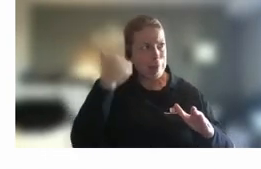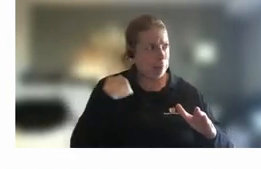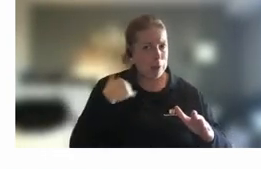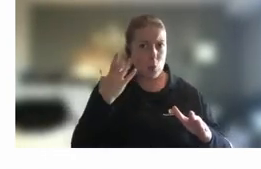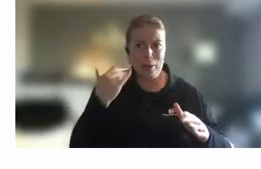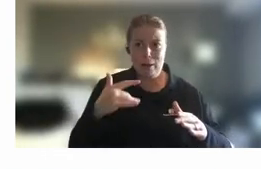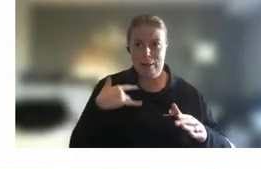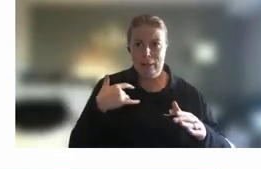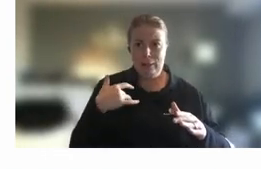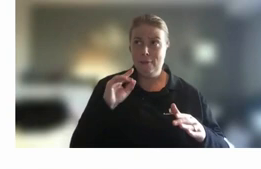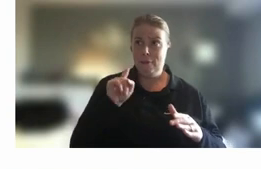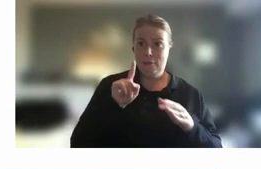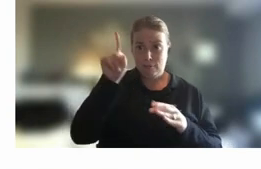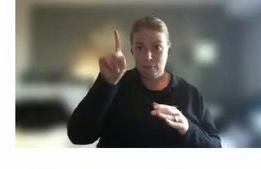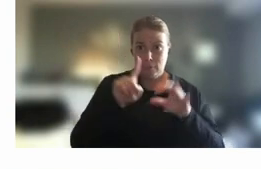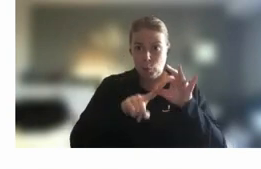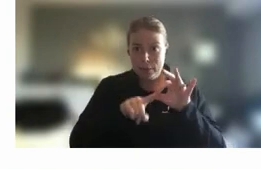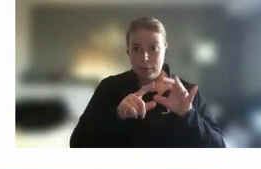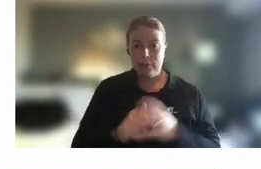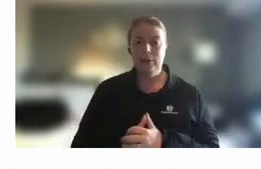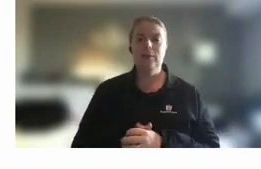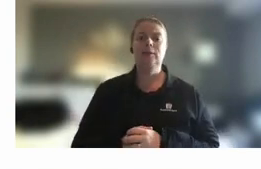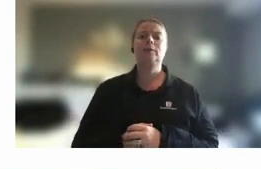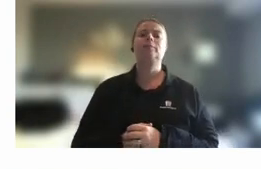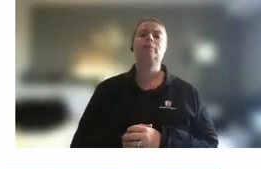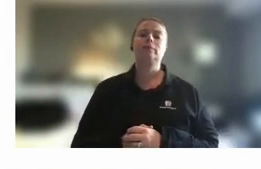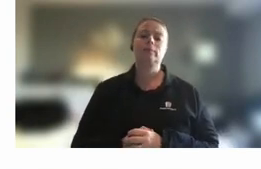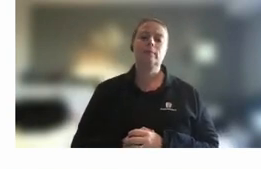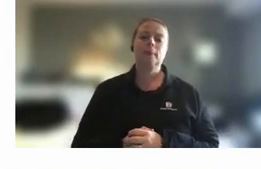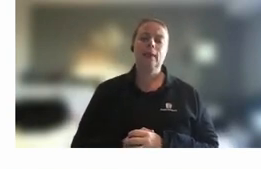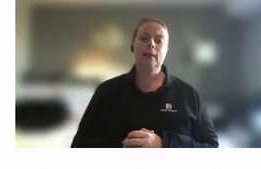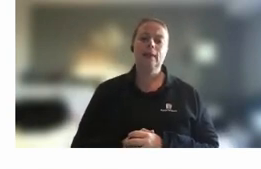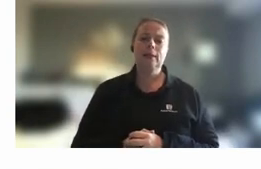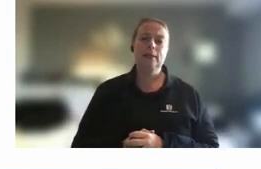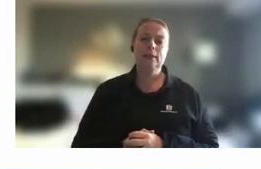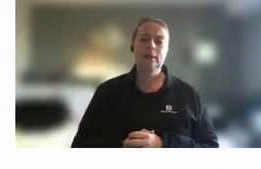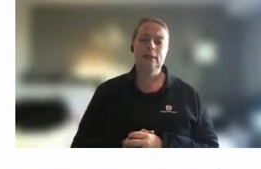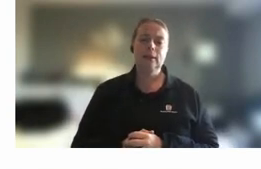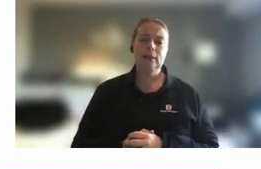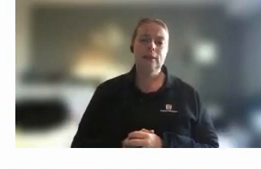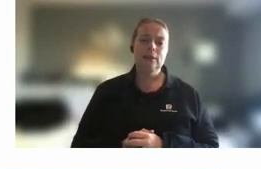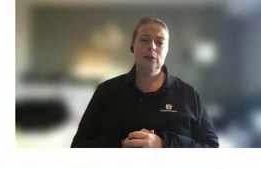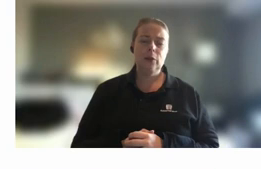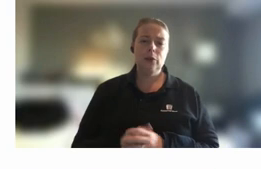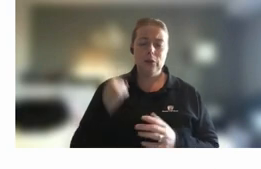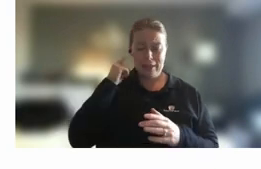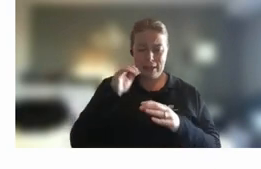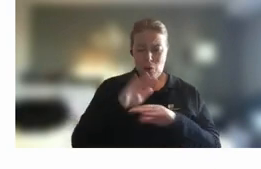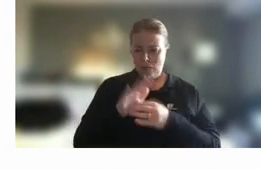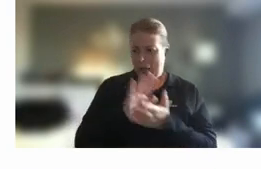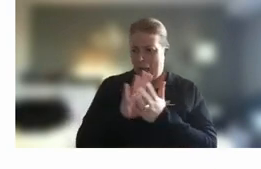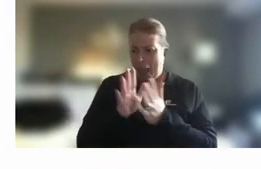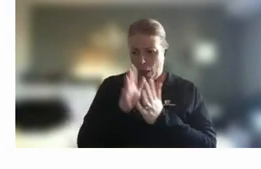was living up there uh and so to to have a concerted effort to think about how you can tap into talented